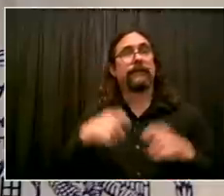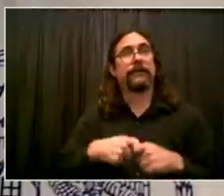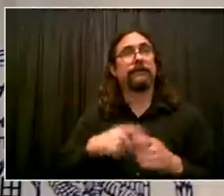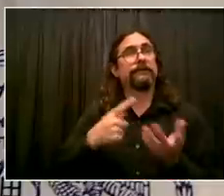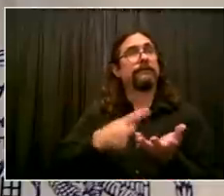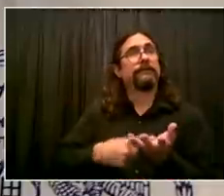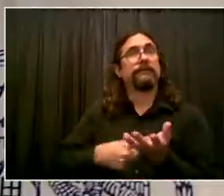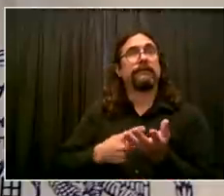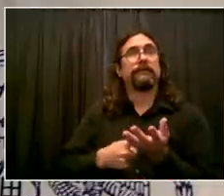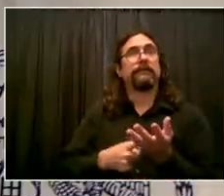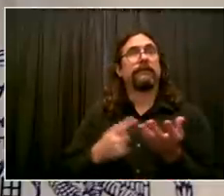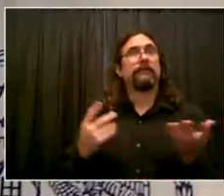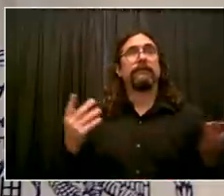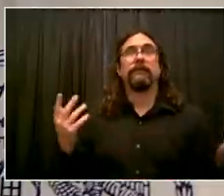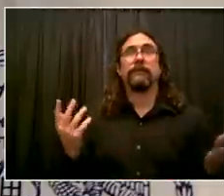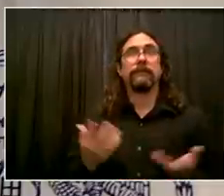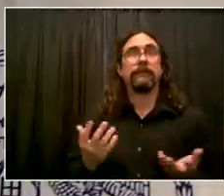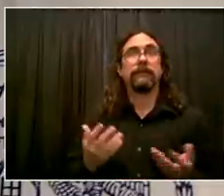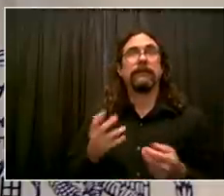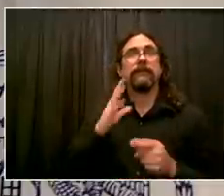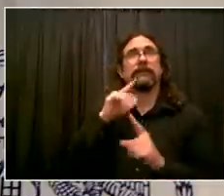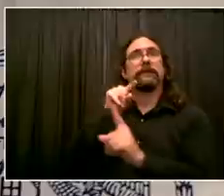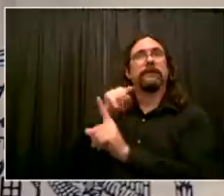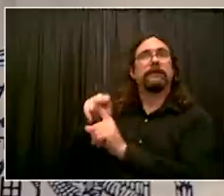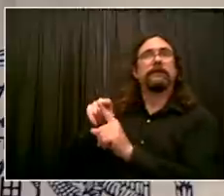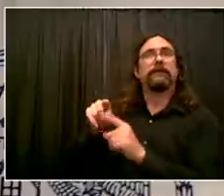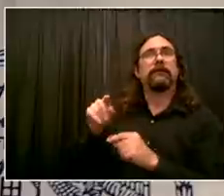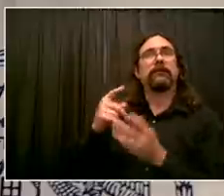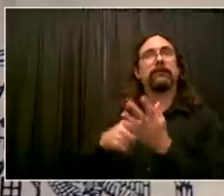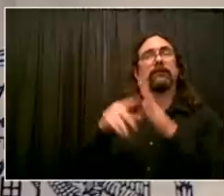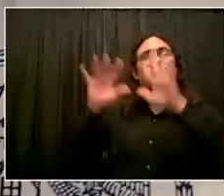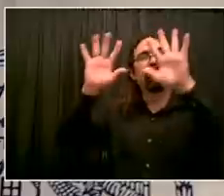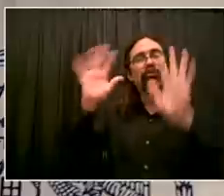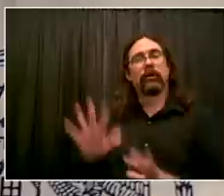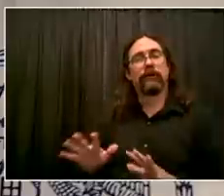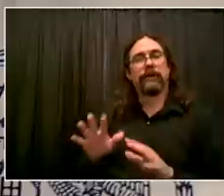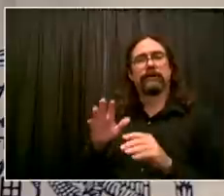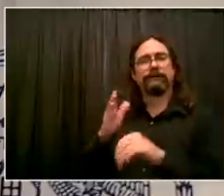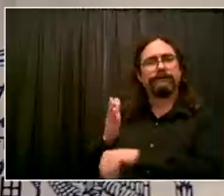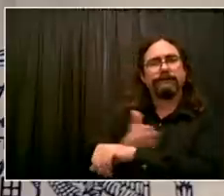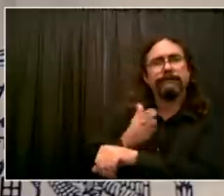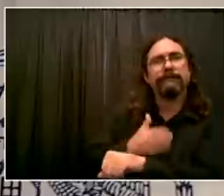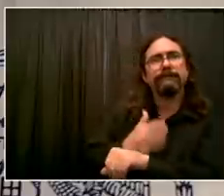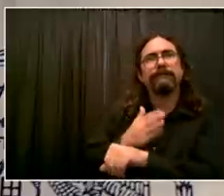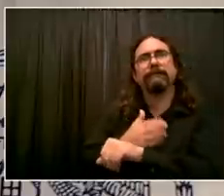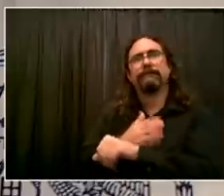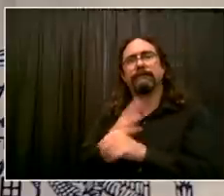response and the support we're going to provide for immigrant families, including undocumented immigrants.